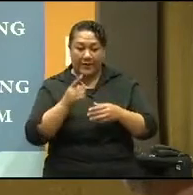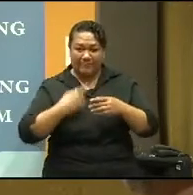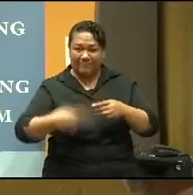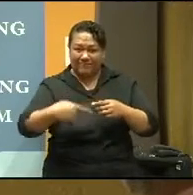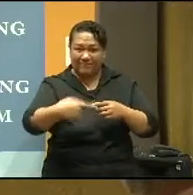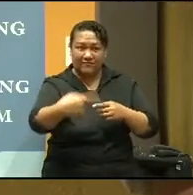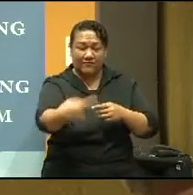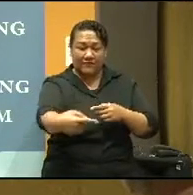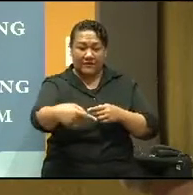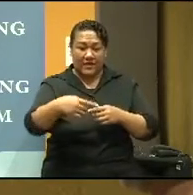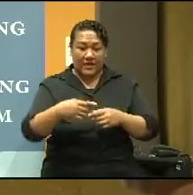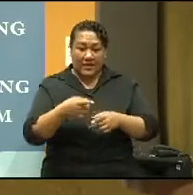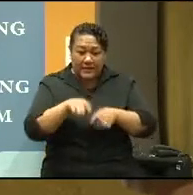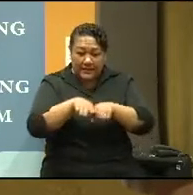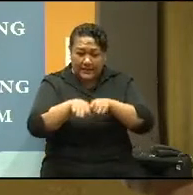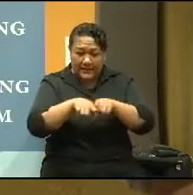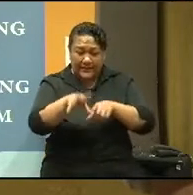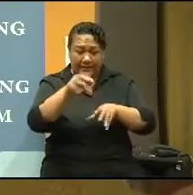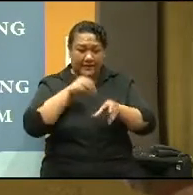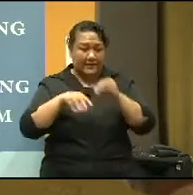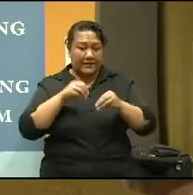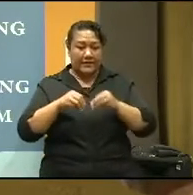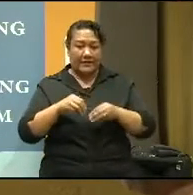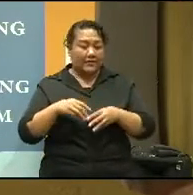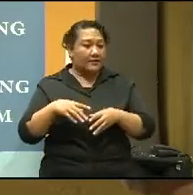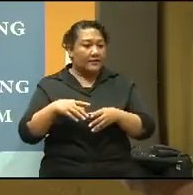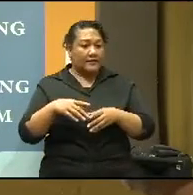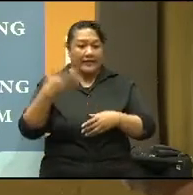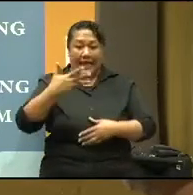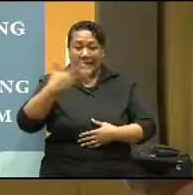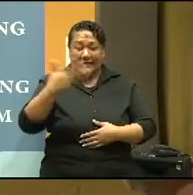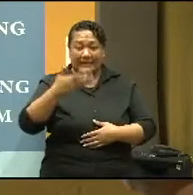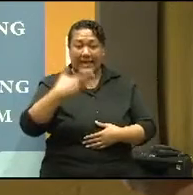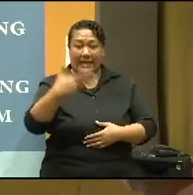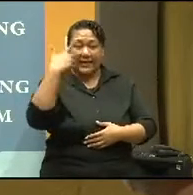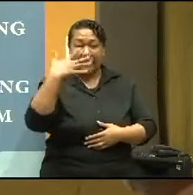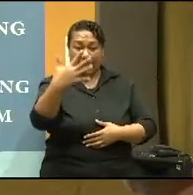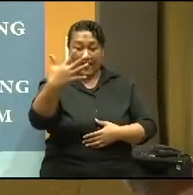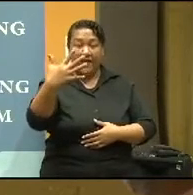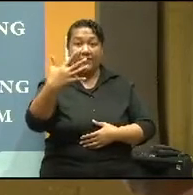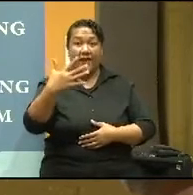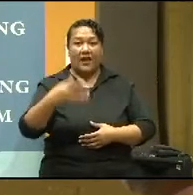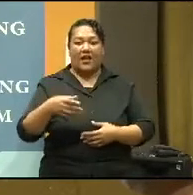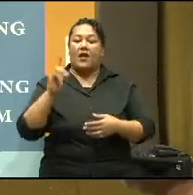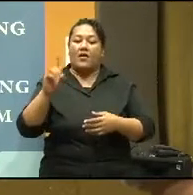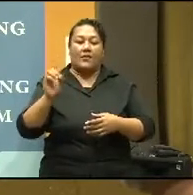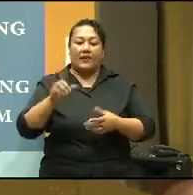State University and ANU, Geoff began his first academic appointment in 1985 in the Chemistry Department at the University of Melbourne.